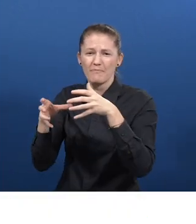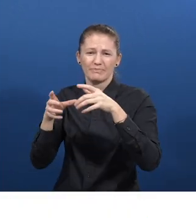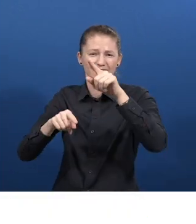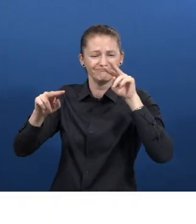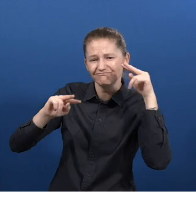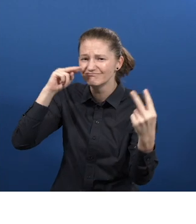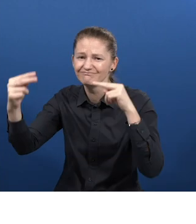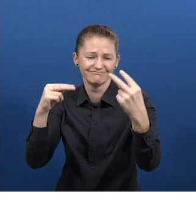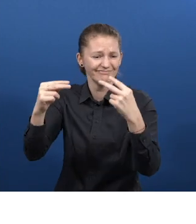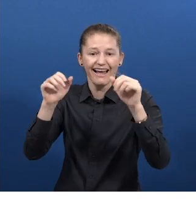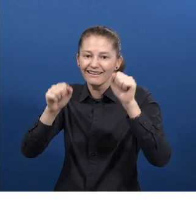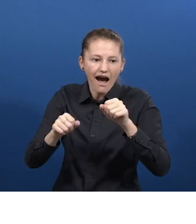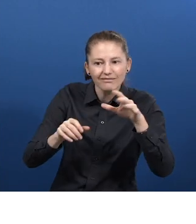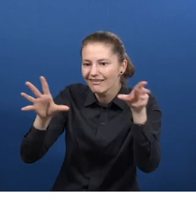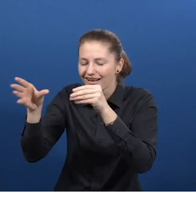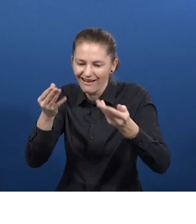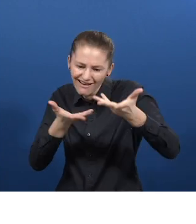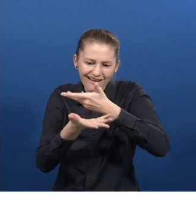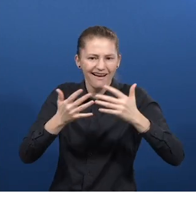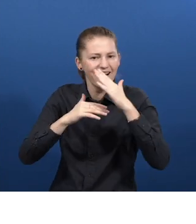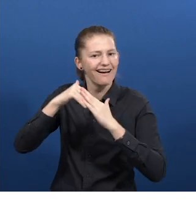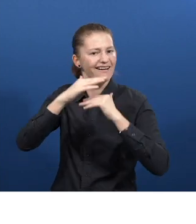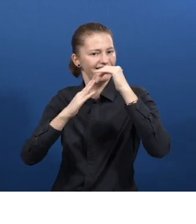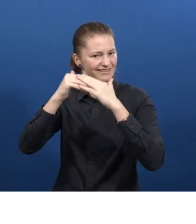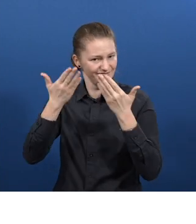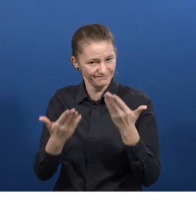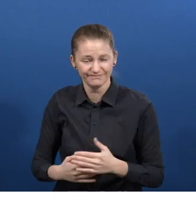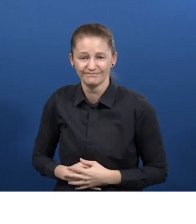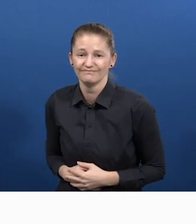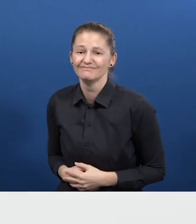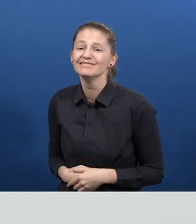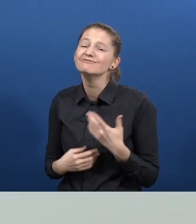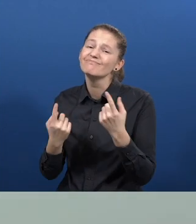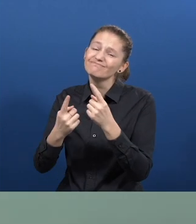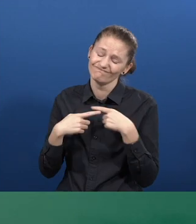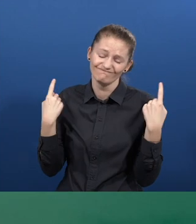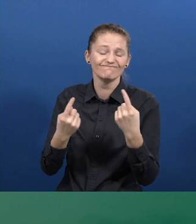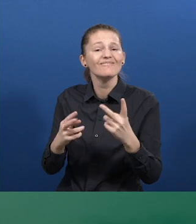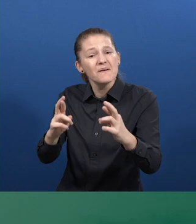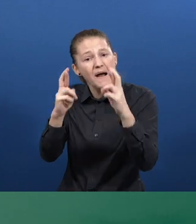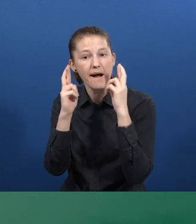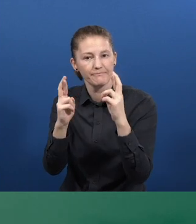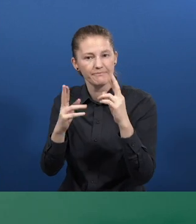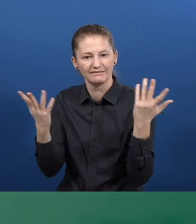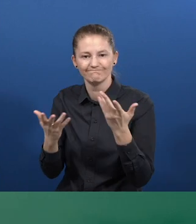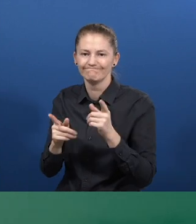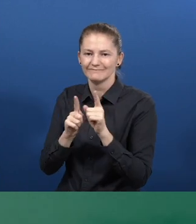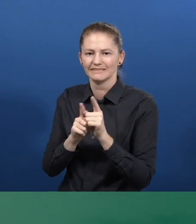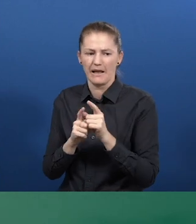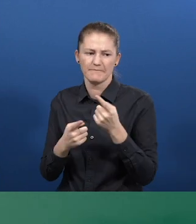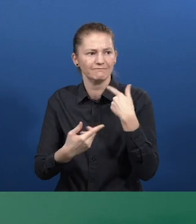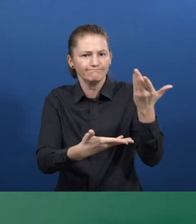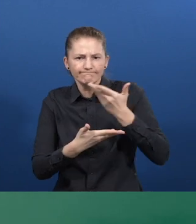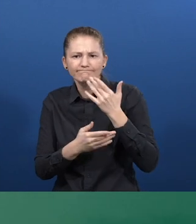Zero Project Impact Transfer Program is supporting. Katharina Schweiger We hope to receive a critical